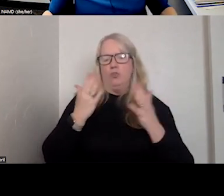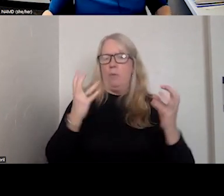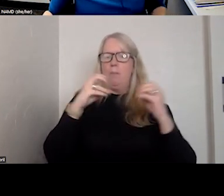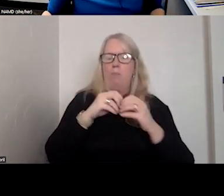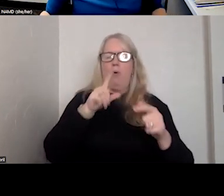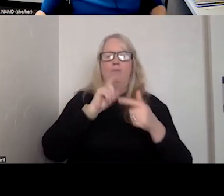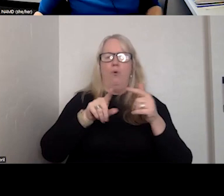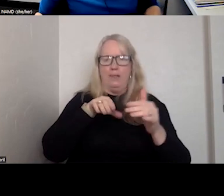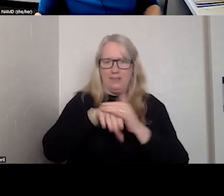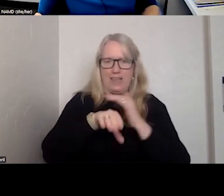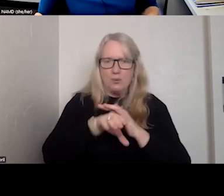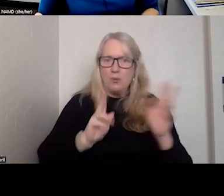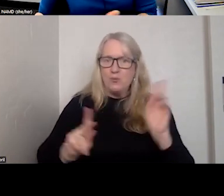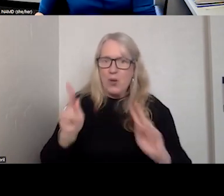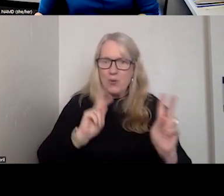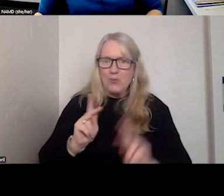folks.